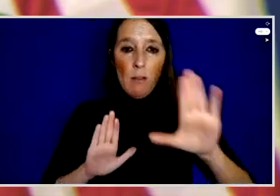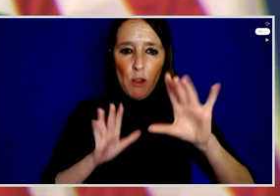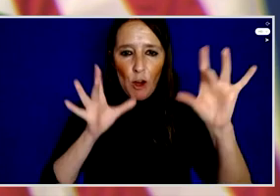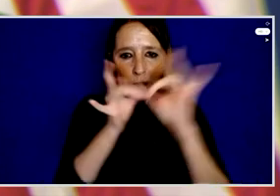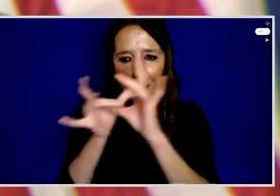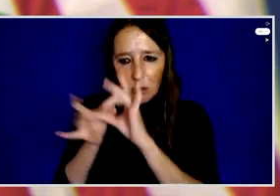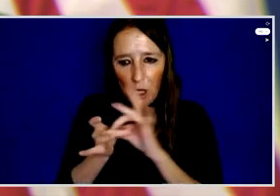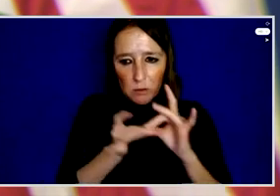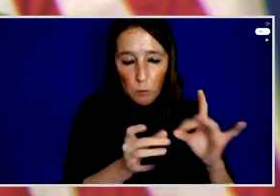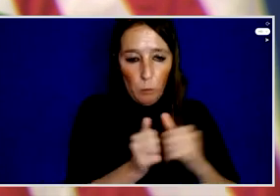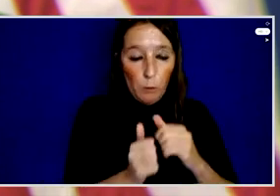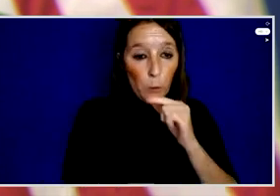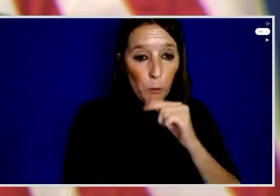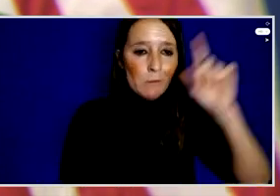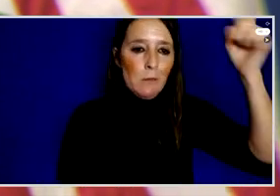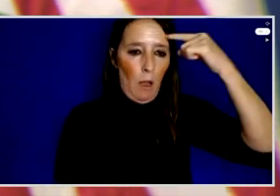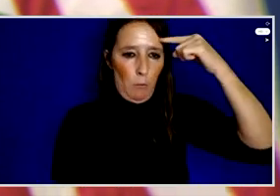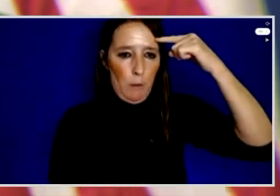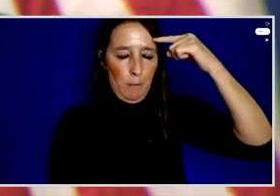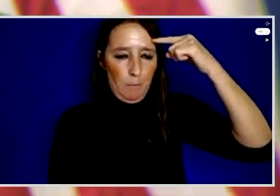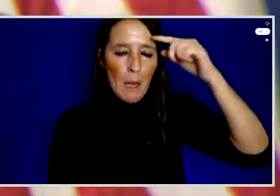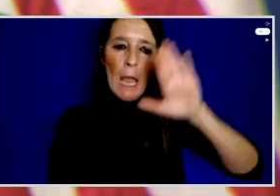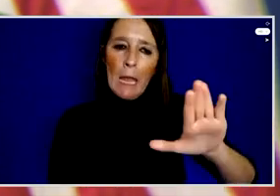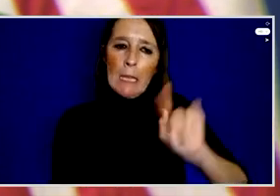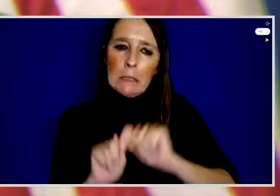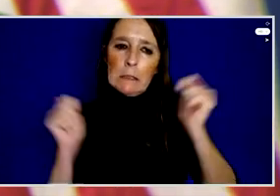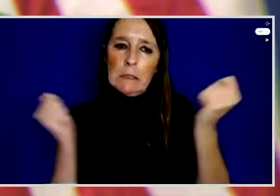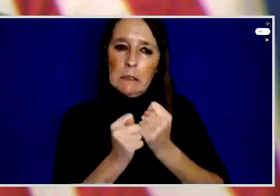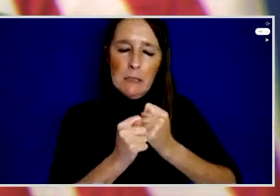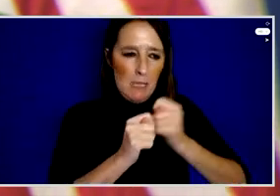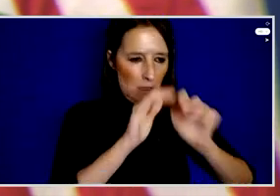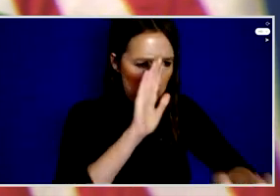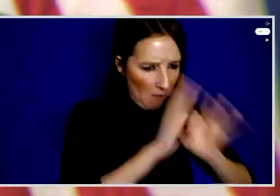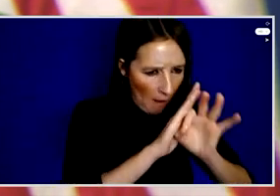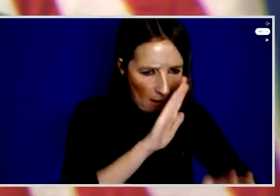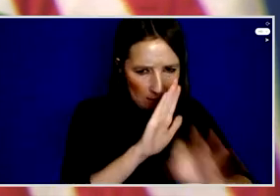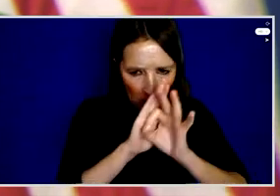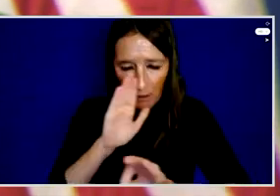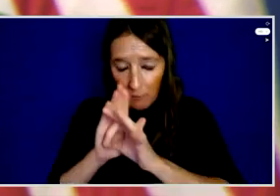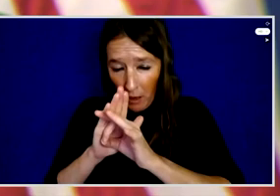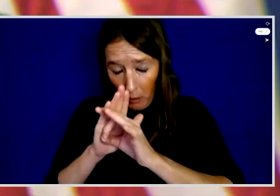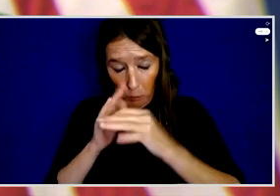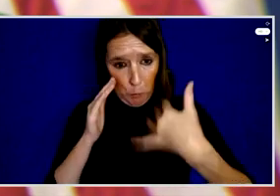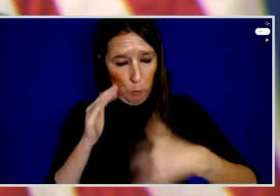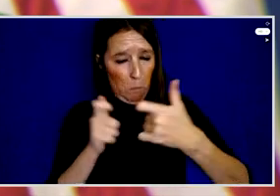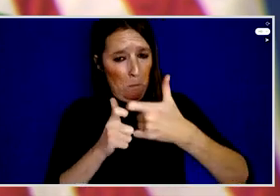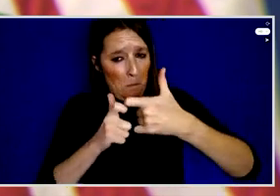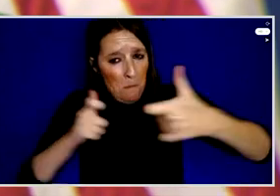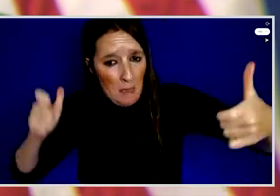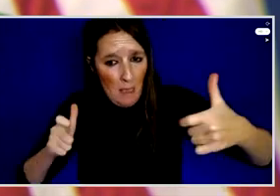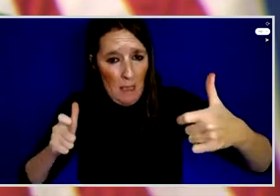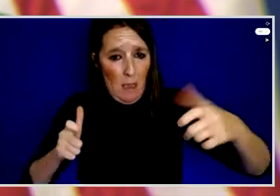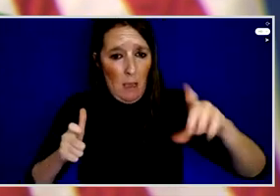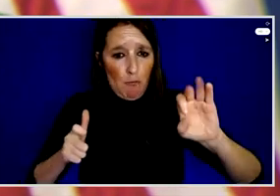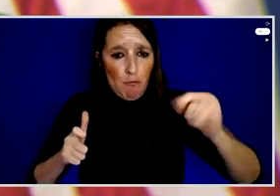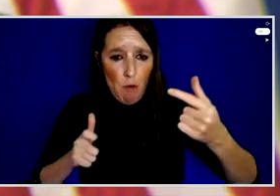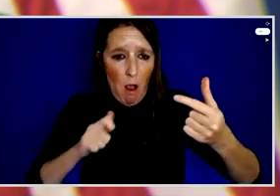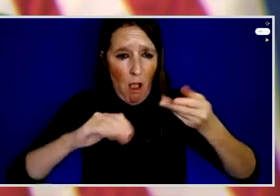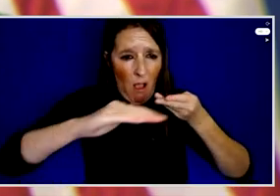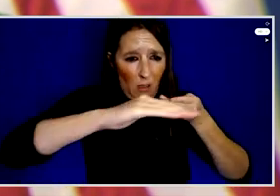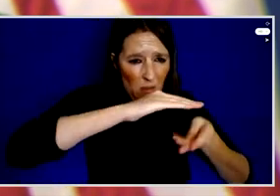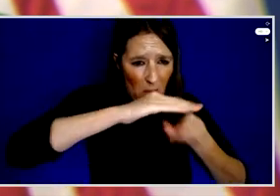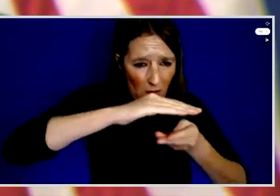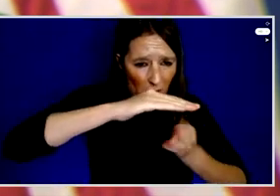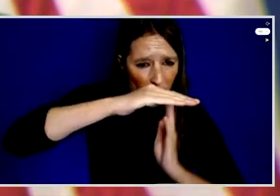government. He and his team have uncovered massive drug smuggling operations and provided the basis for police